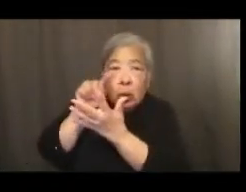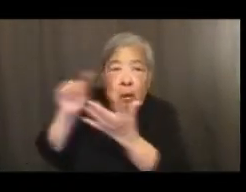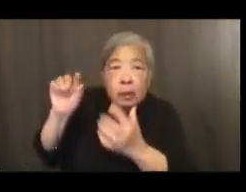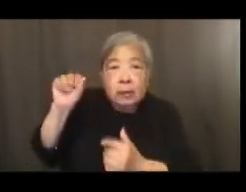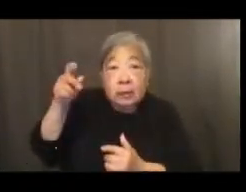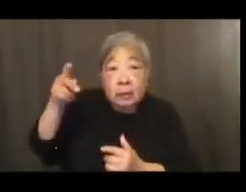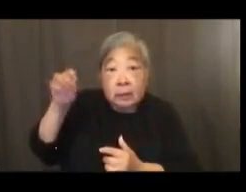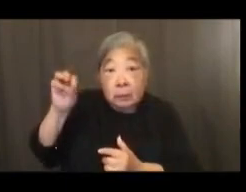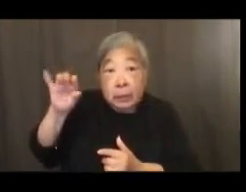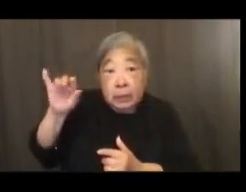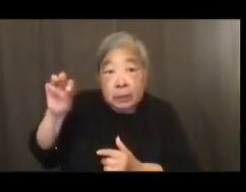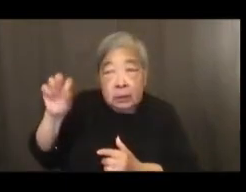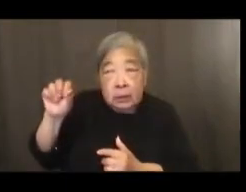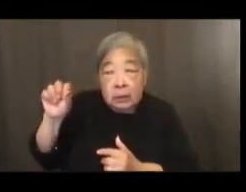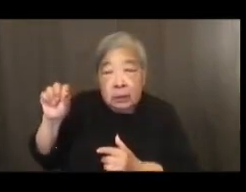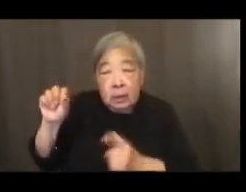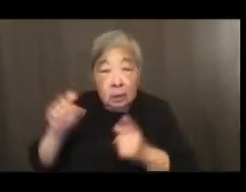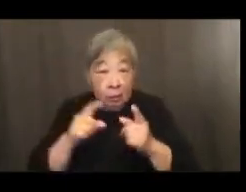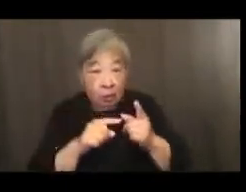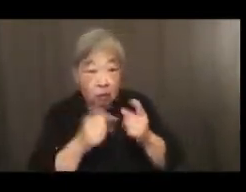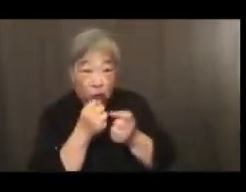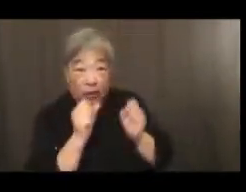and save those we already know.